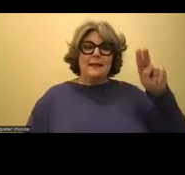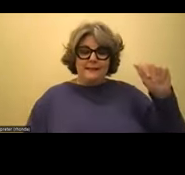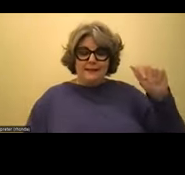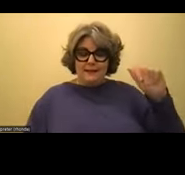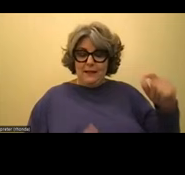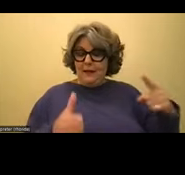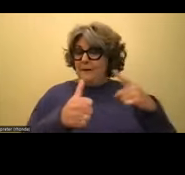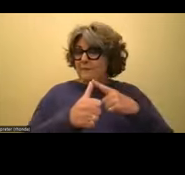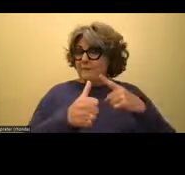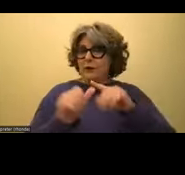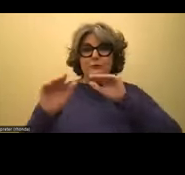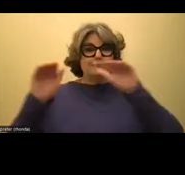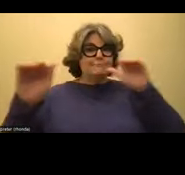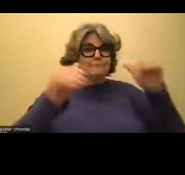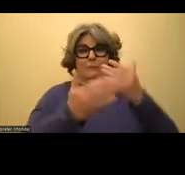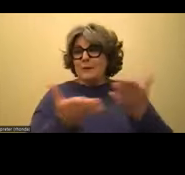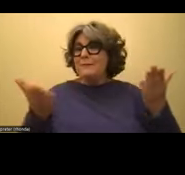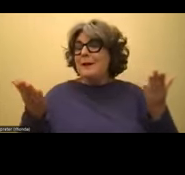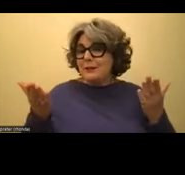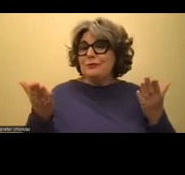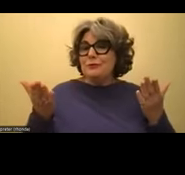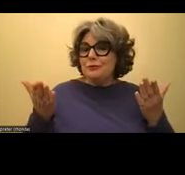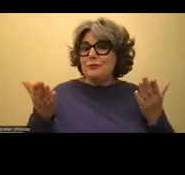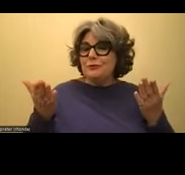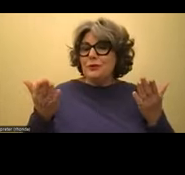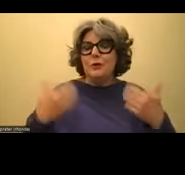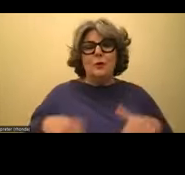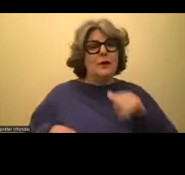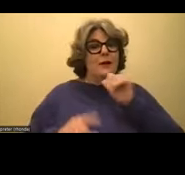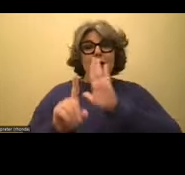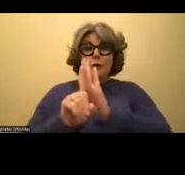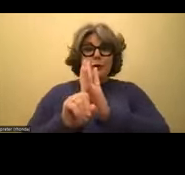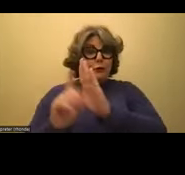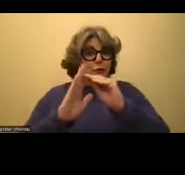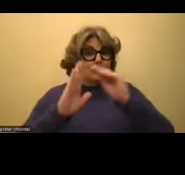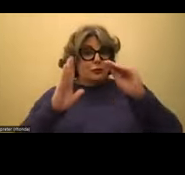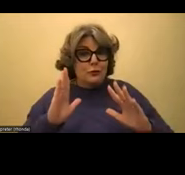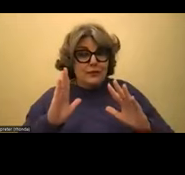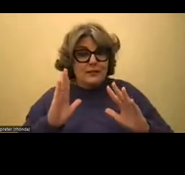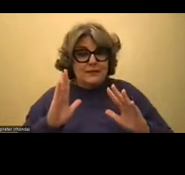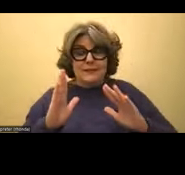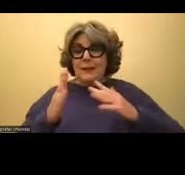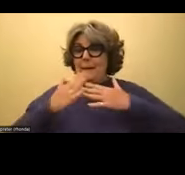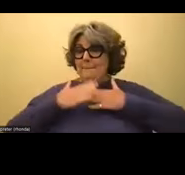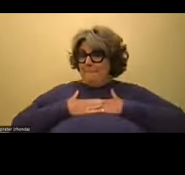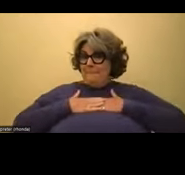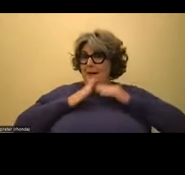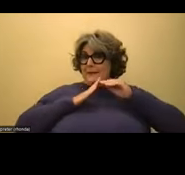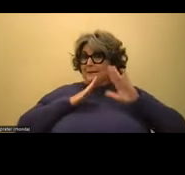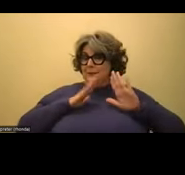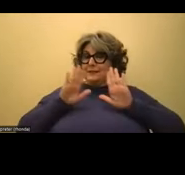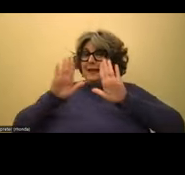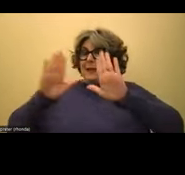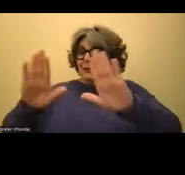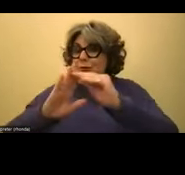I want to just remind everybody is that it's not your students and our and my students, right? It's not the